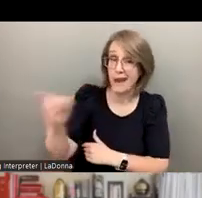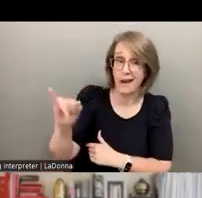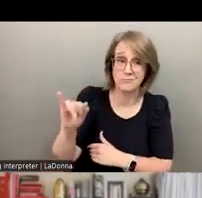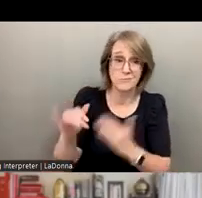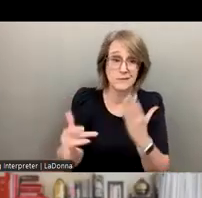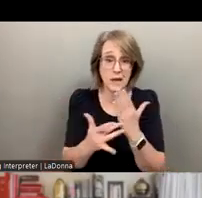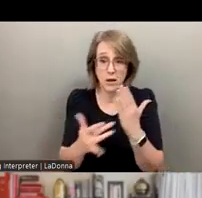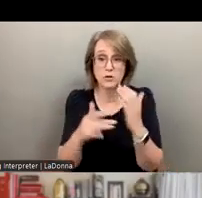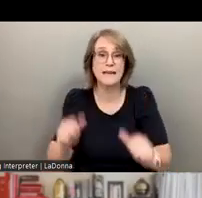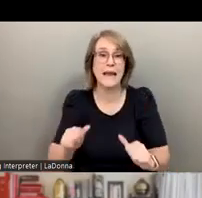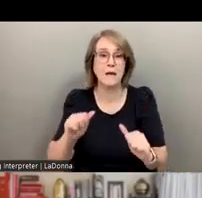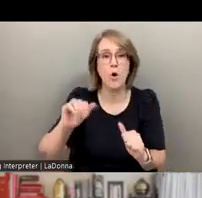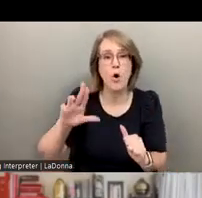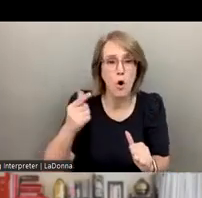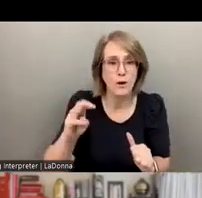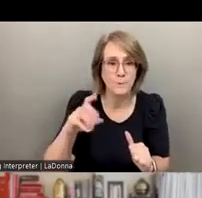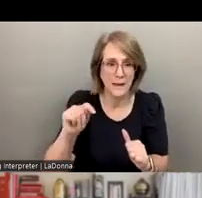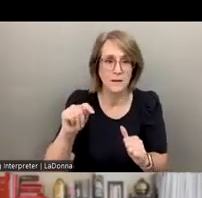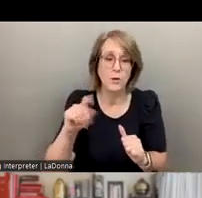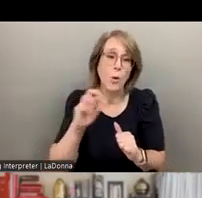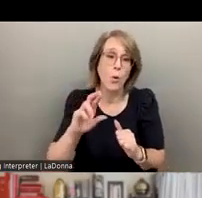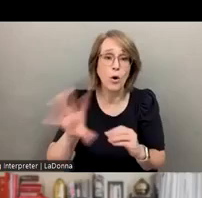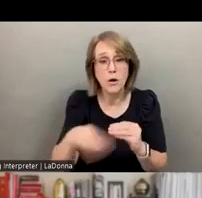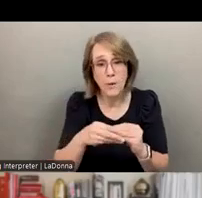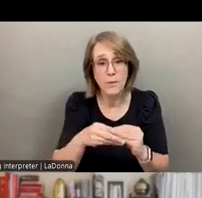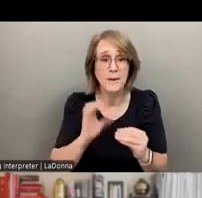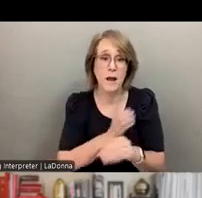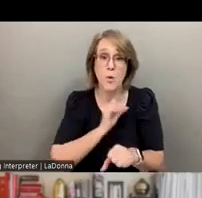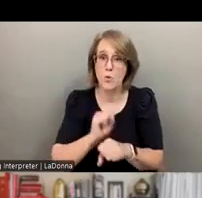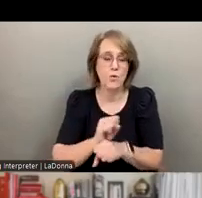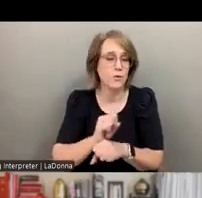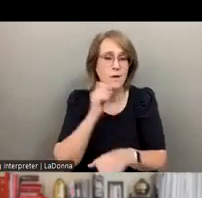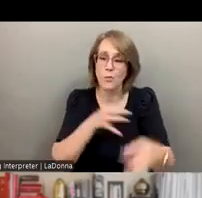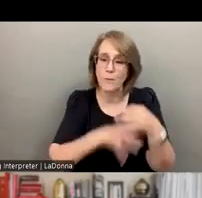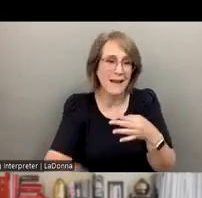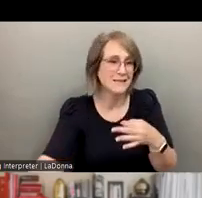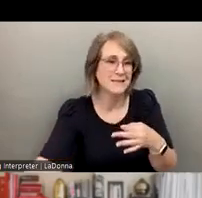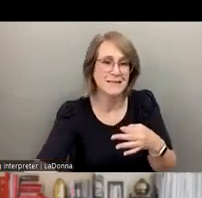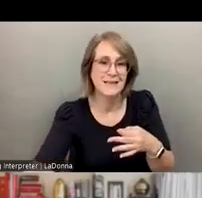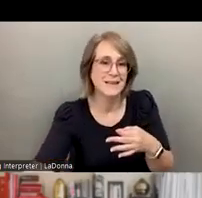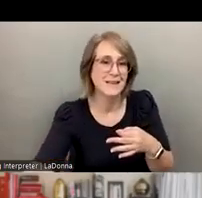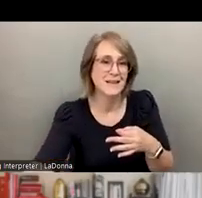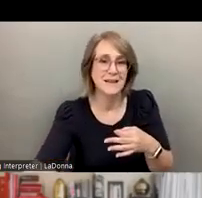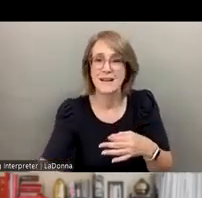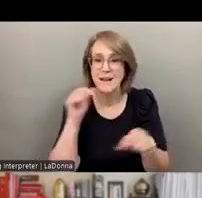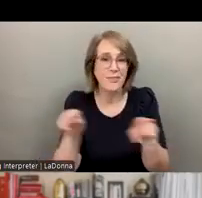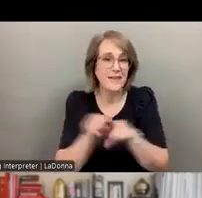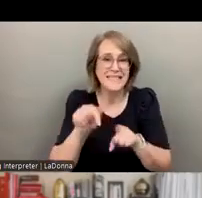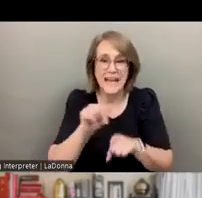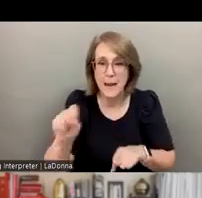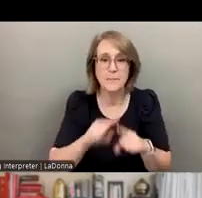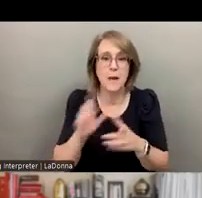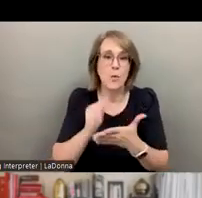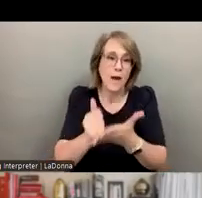technologies can augment, complement the work we're doing, not replace it, not be the same as. It's not going to be, but